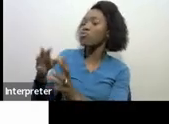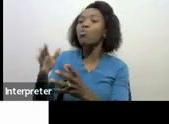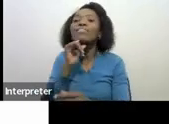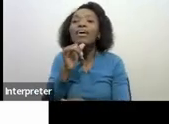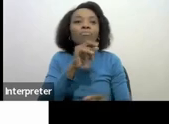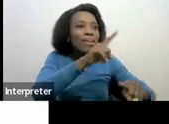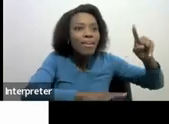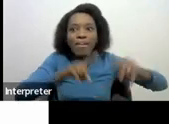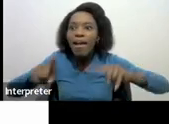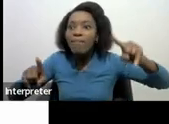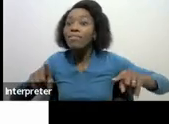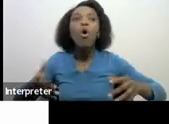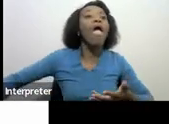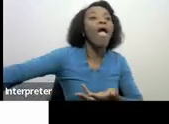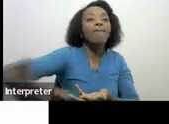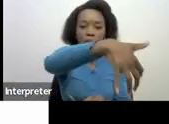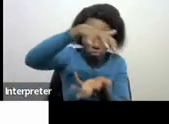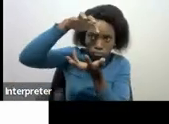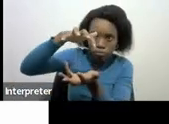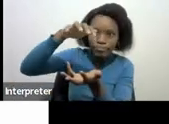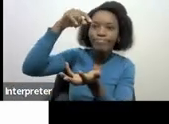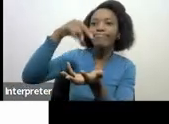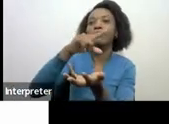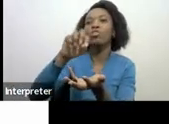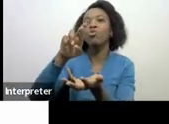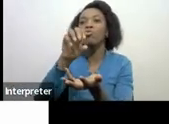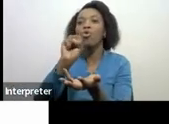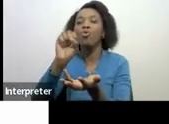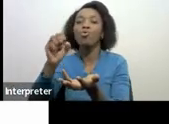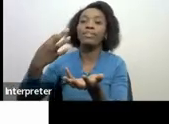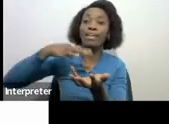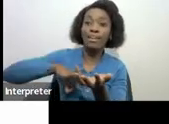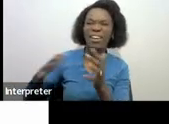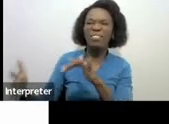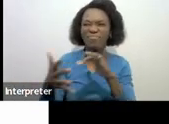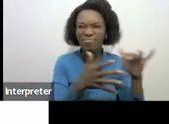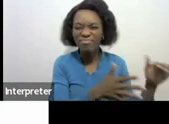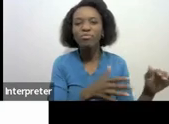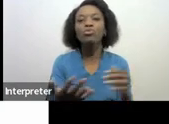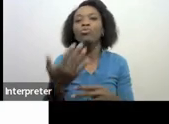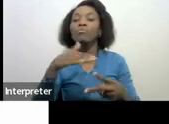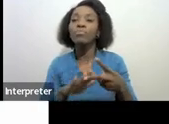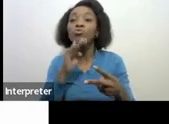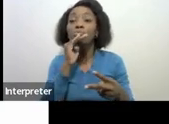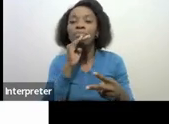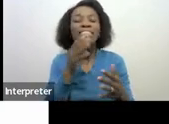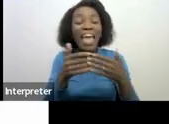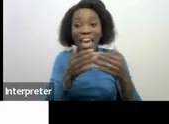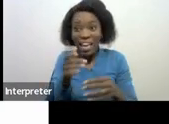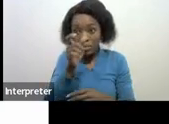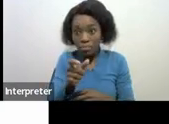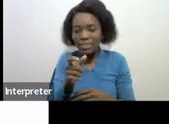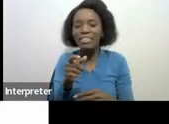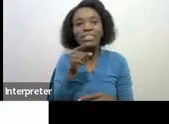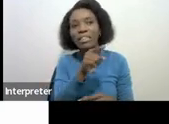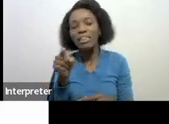of as gross income exemptions is interest from South African source and by any natural person are exempt from